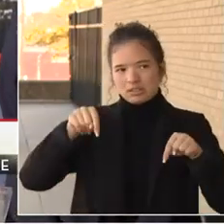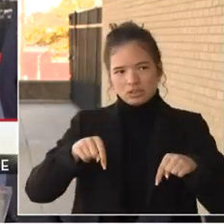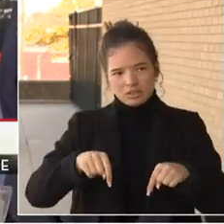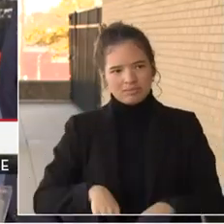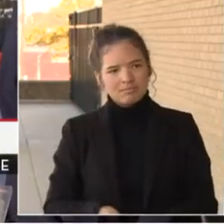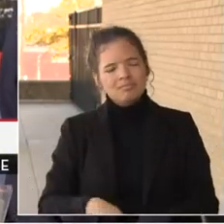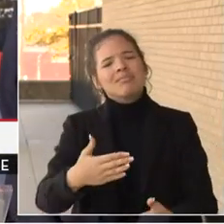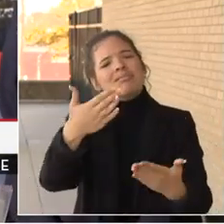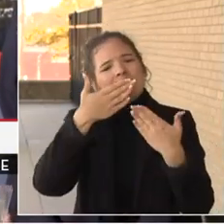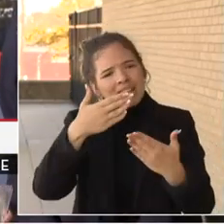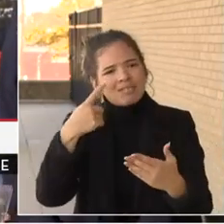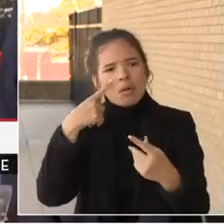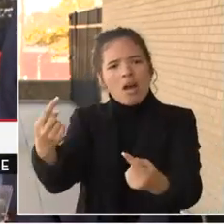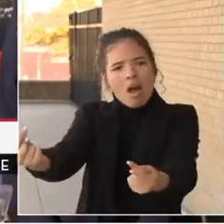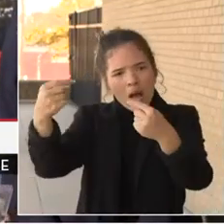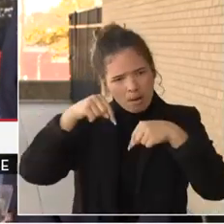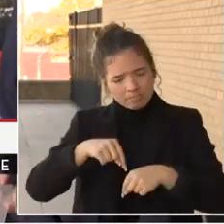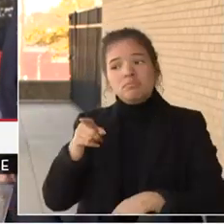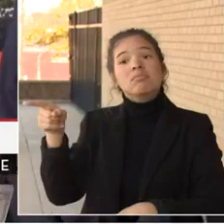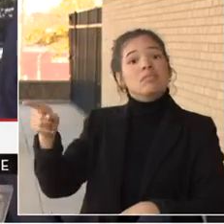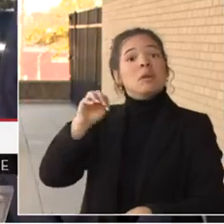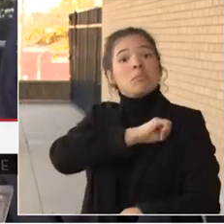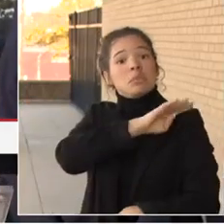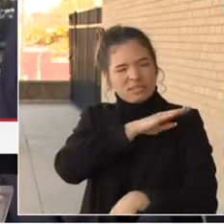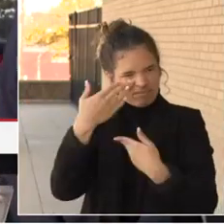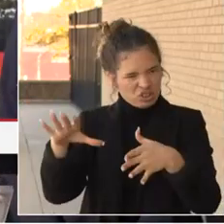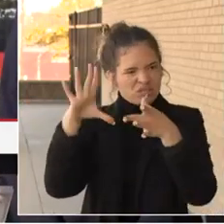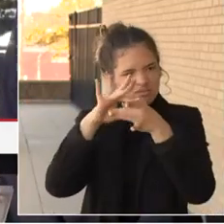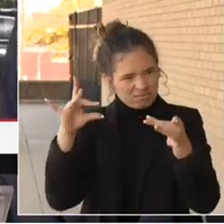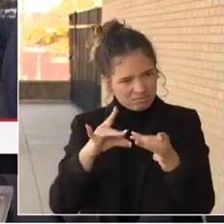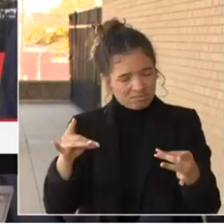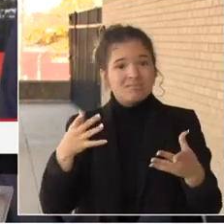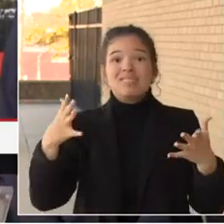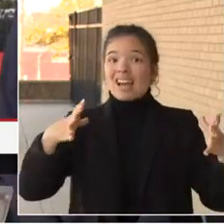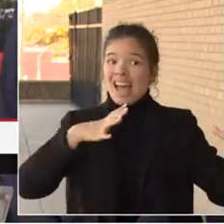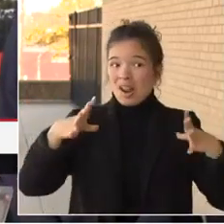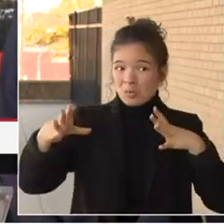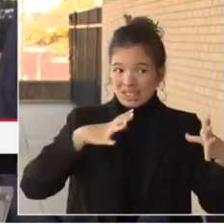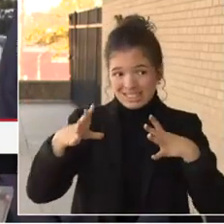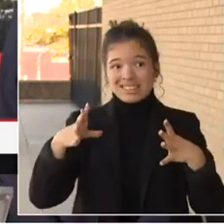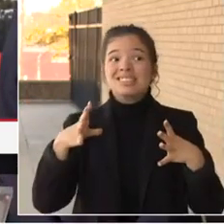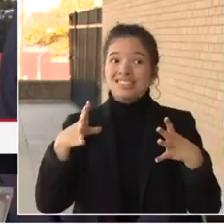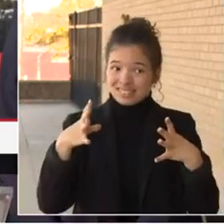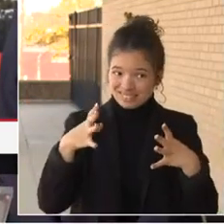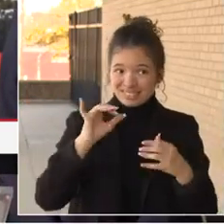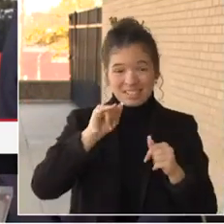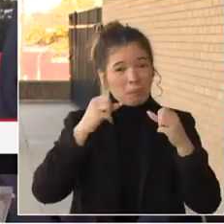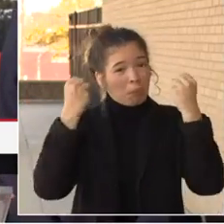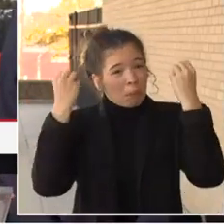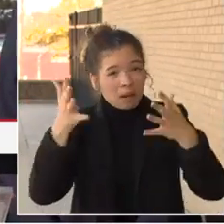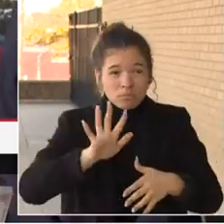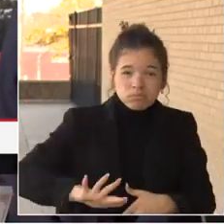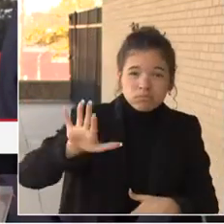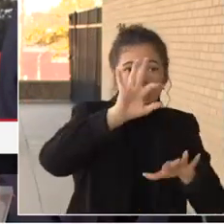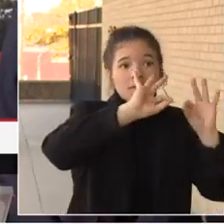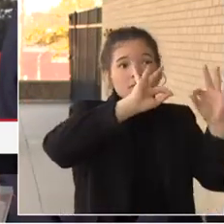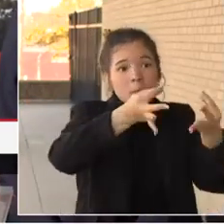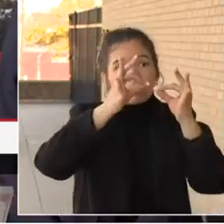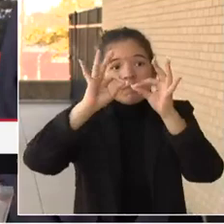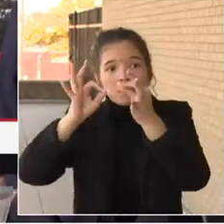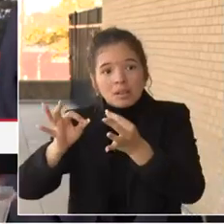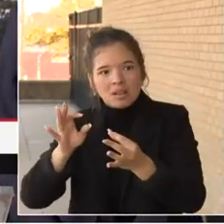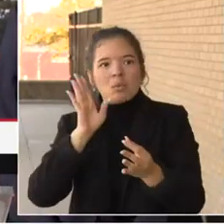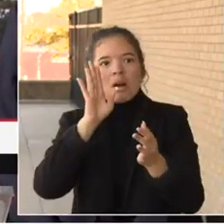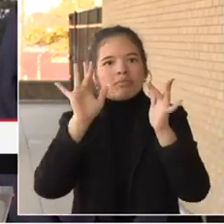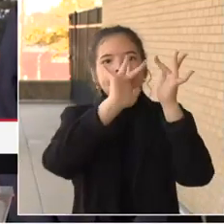said, we are heading into the holiday season, and just like my family, many families across the District will be doing some online shopping, and that